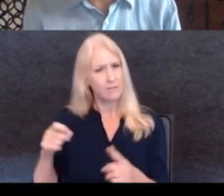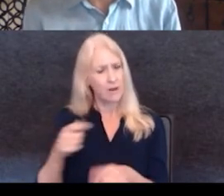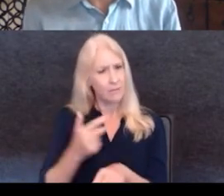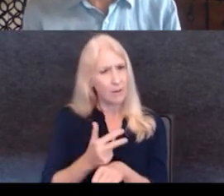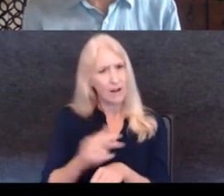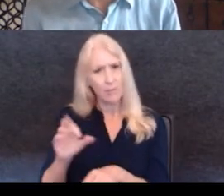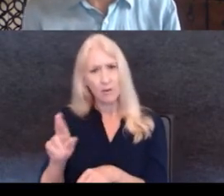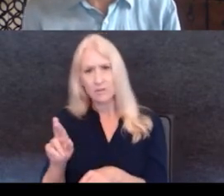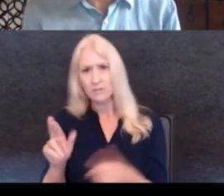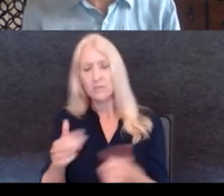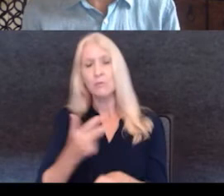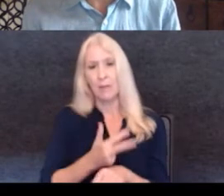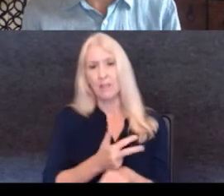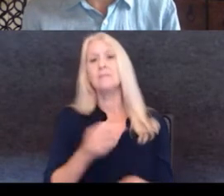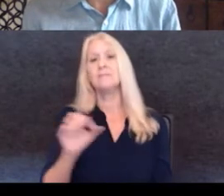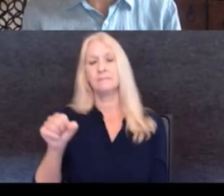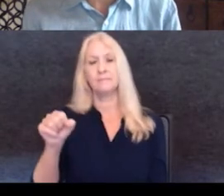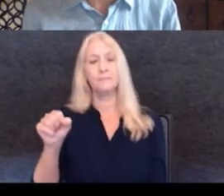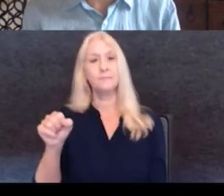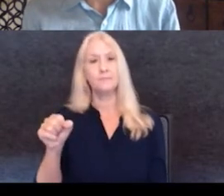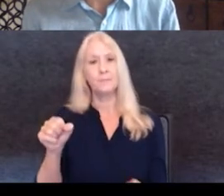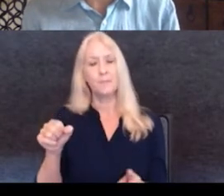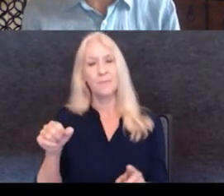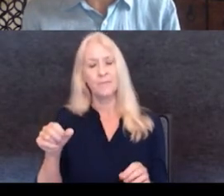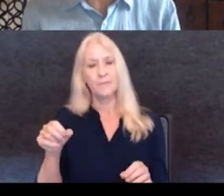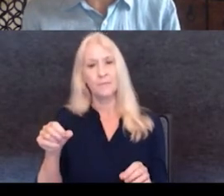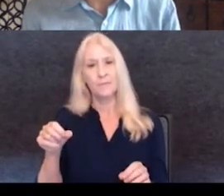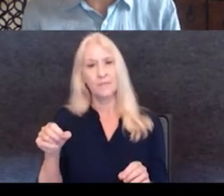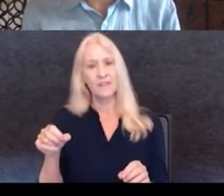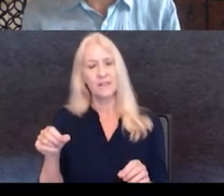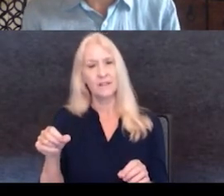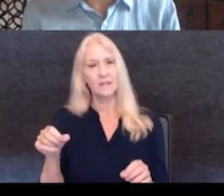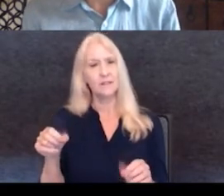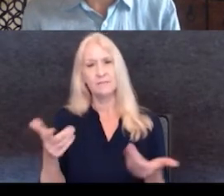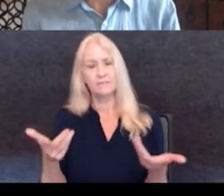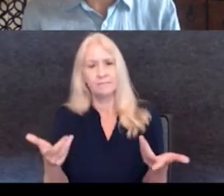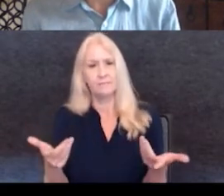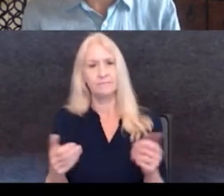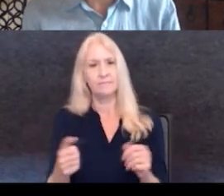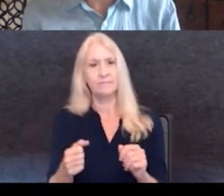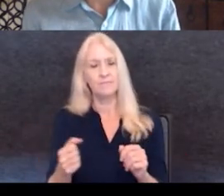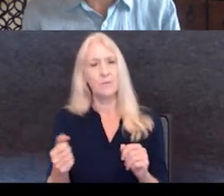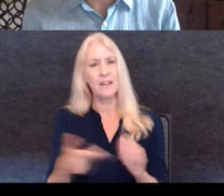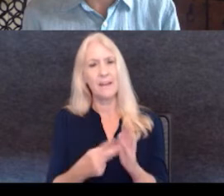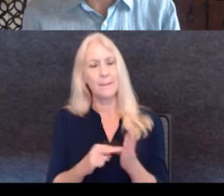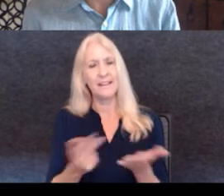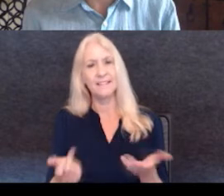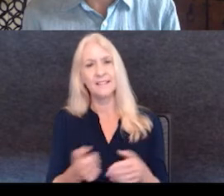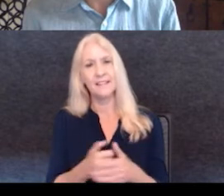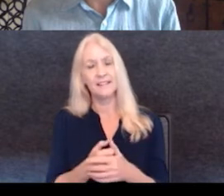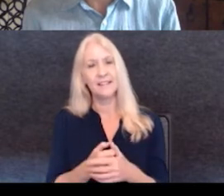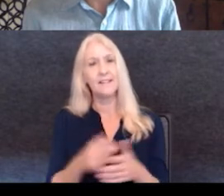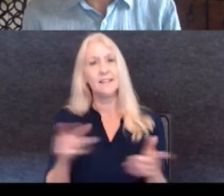or Coastal? You're from Guatemala, right? So was that, I mean, what did that mean to you guys? Did it, it